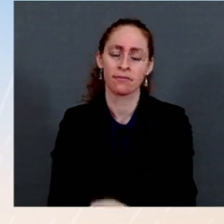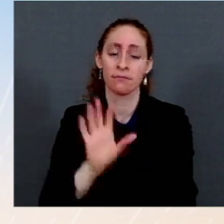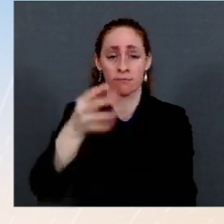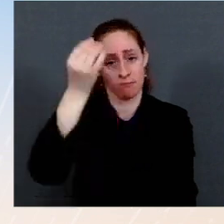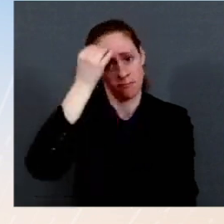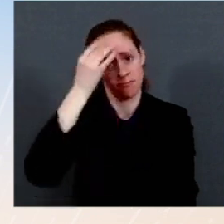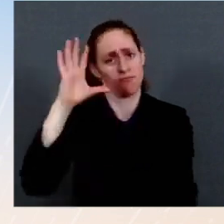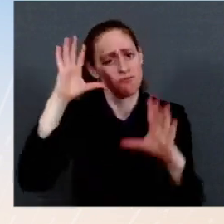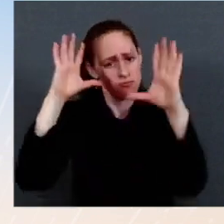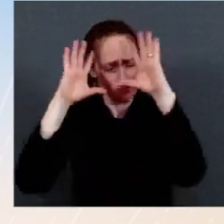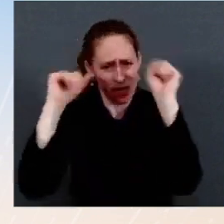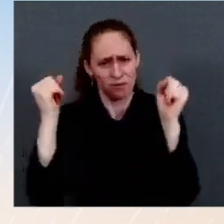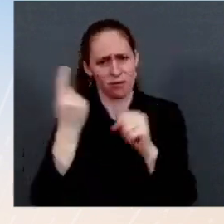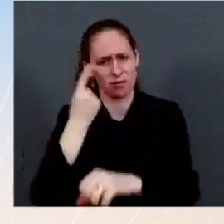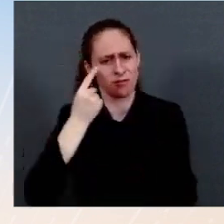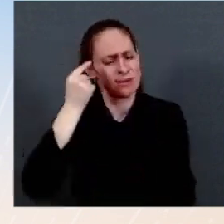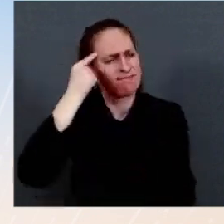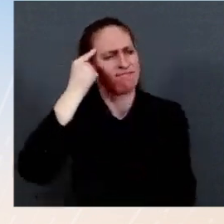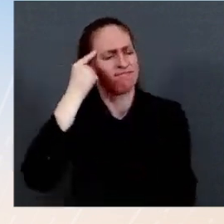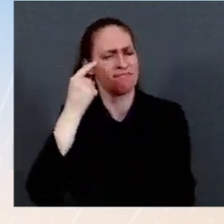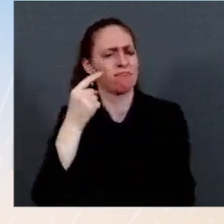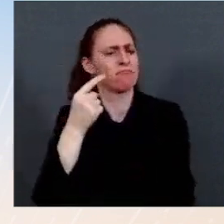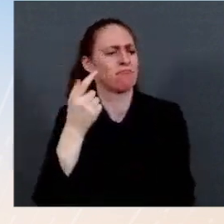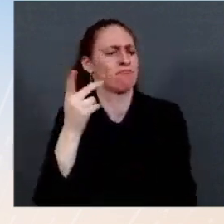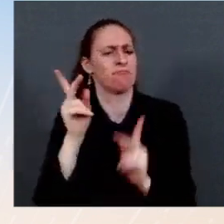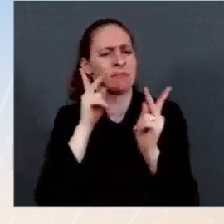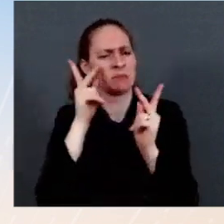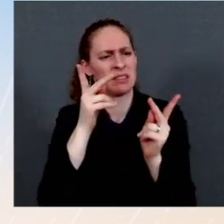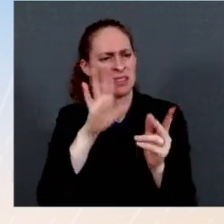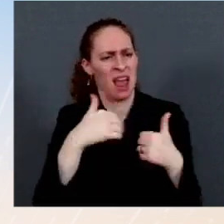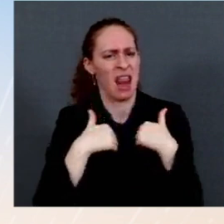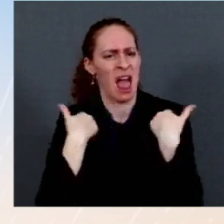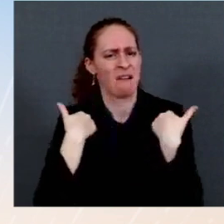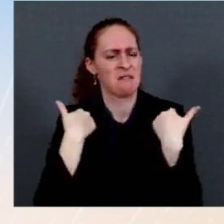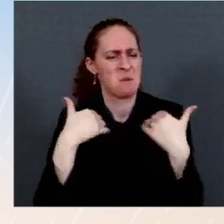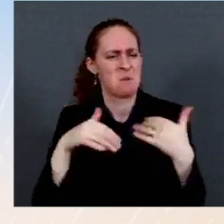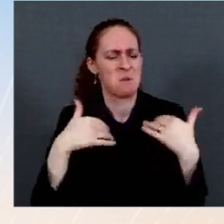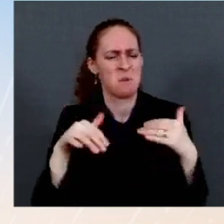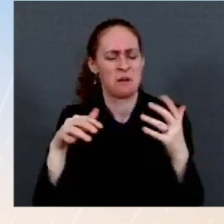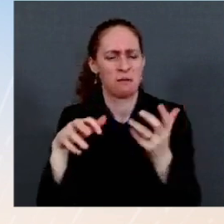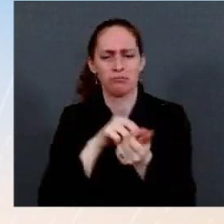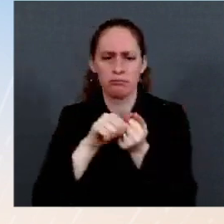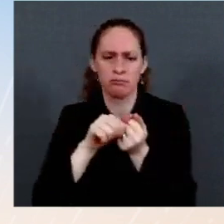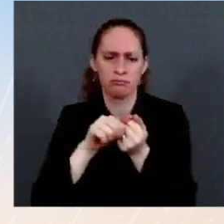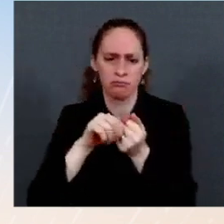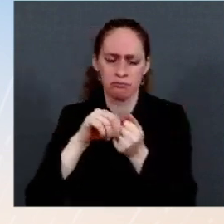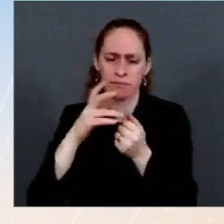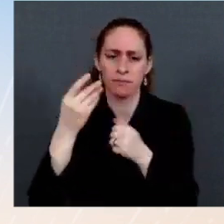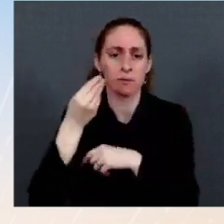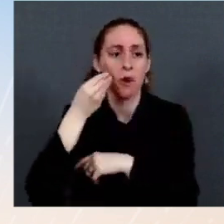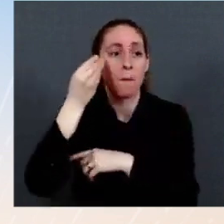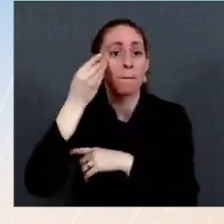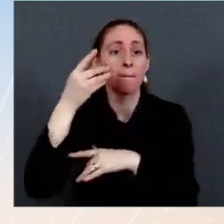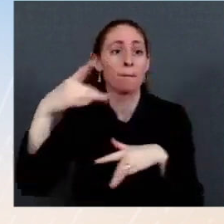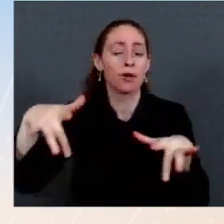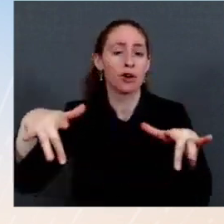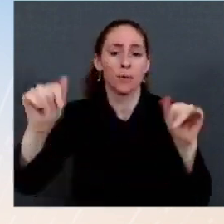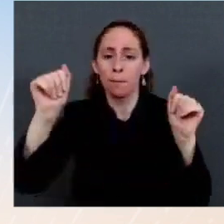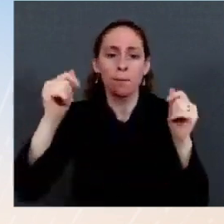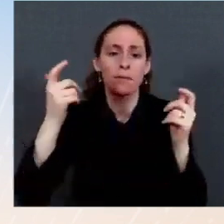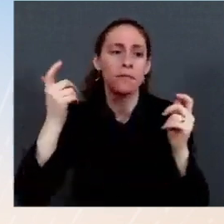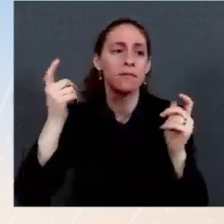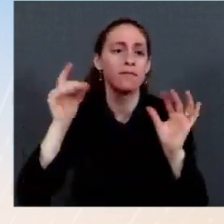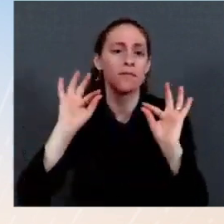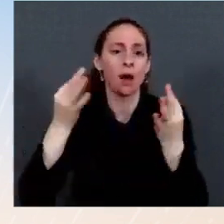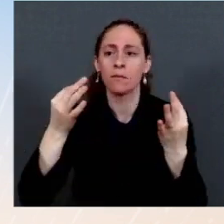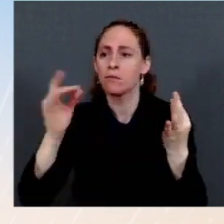questions many people are raising, I know, about whether they can build back from this storm that's impacted their communities. He looks at them